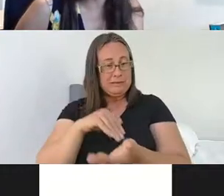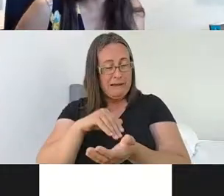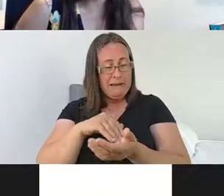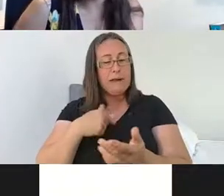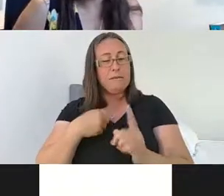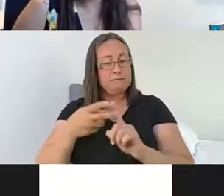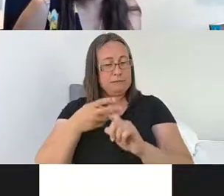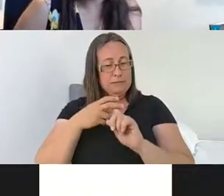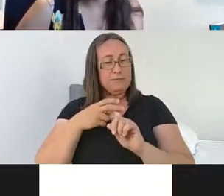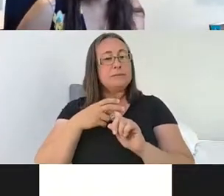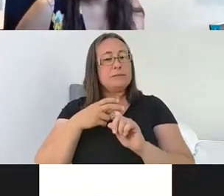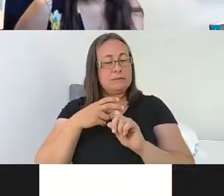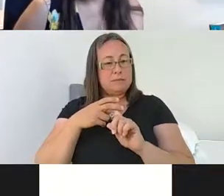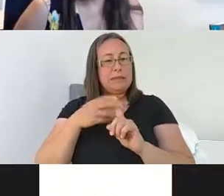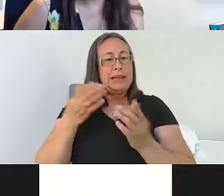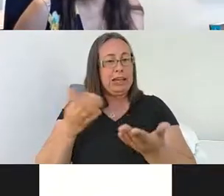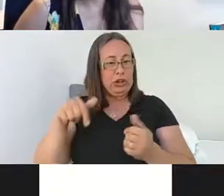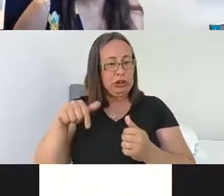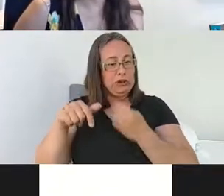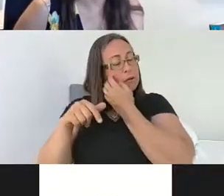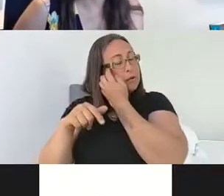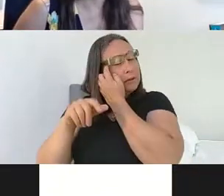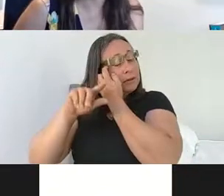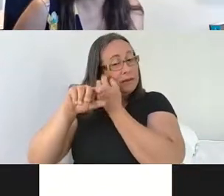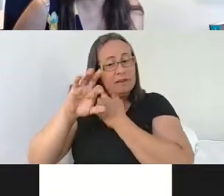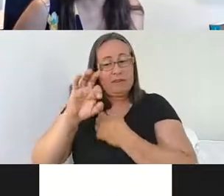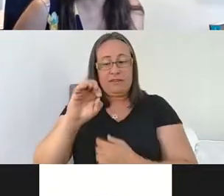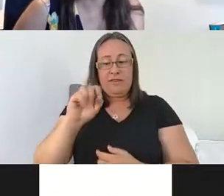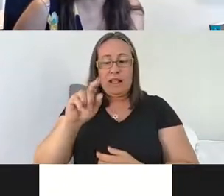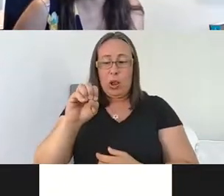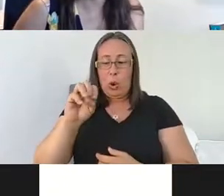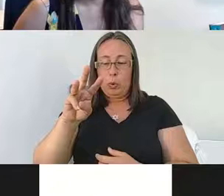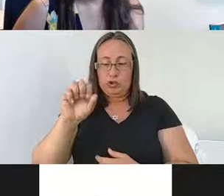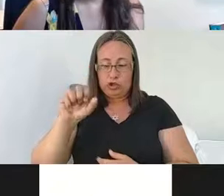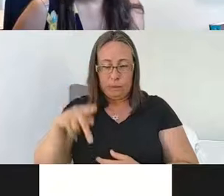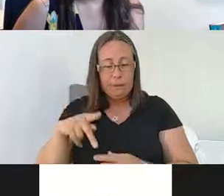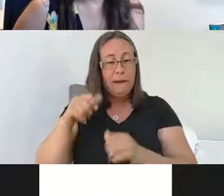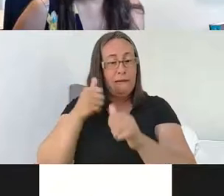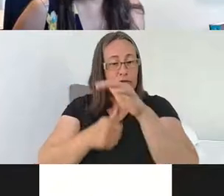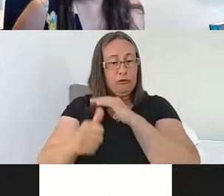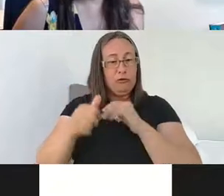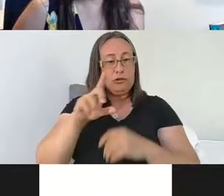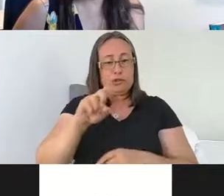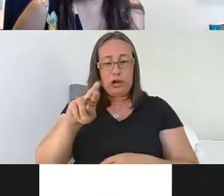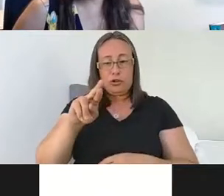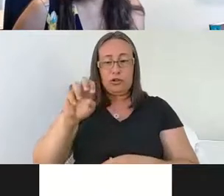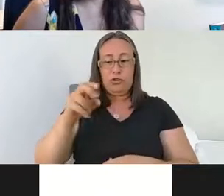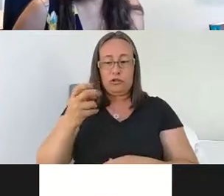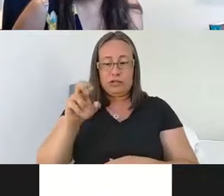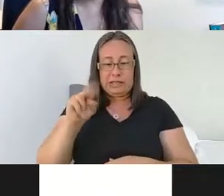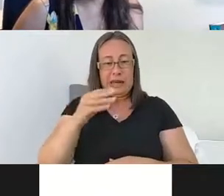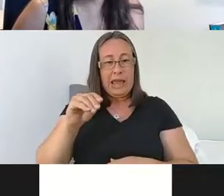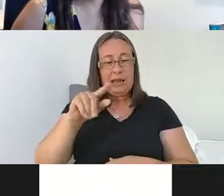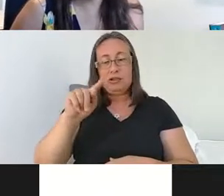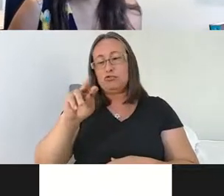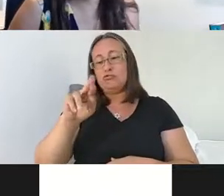So I did most of my fellowship here in the department of anesthesiology under the mentorship of Dr. Hurston and Dr. Traceman,